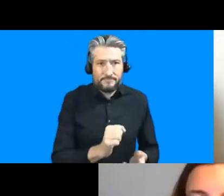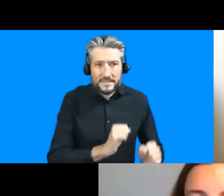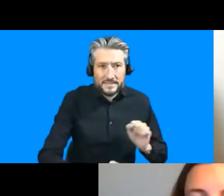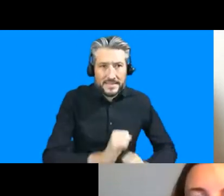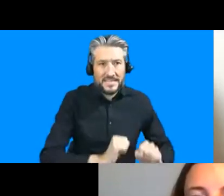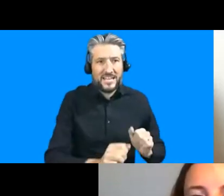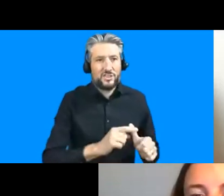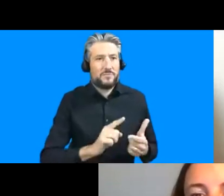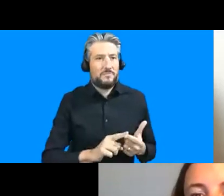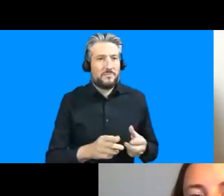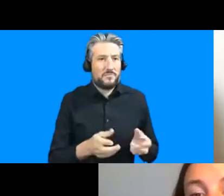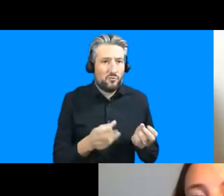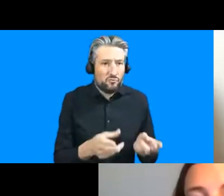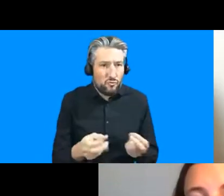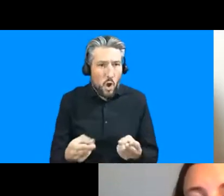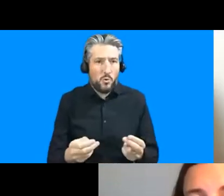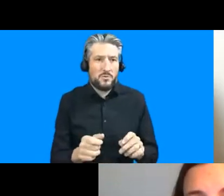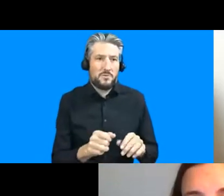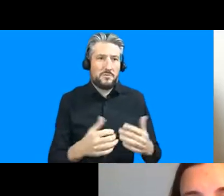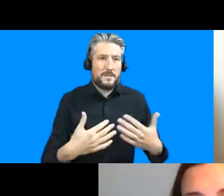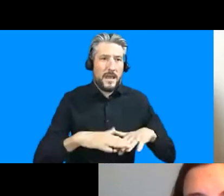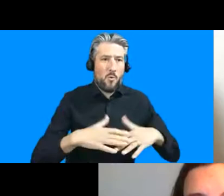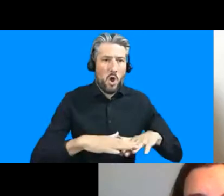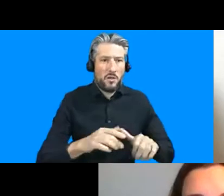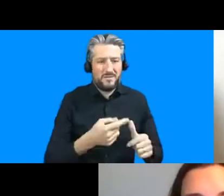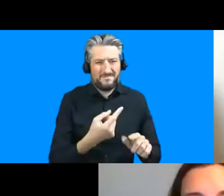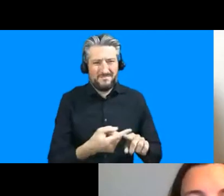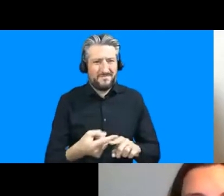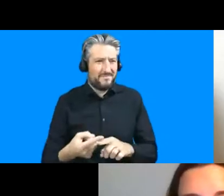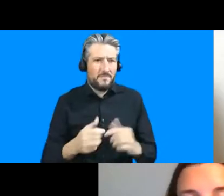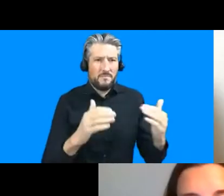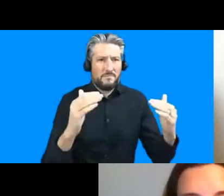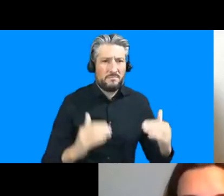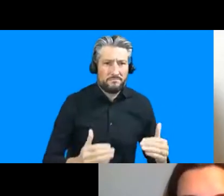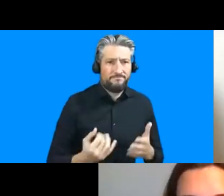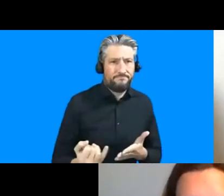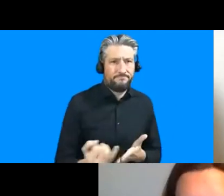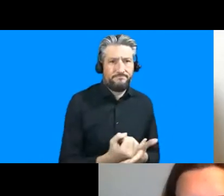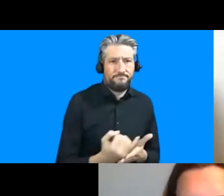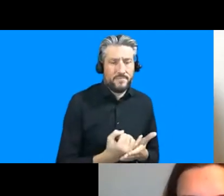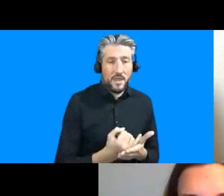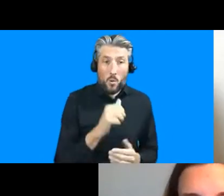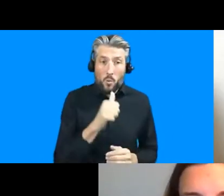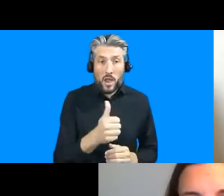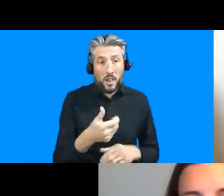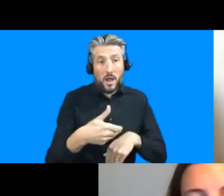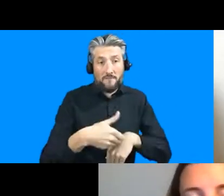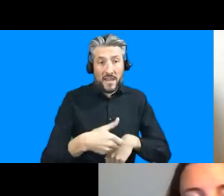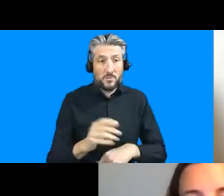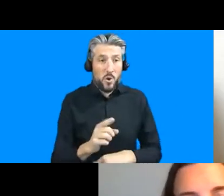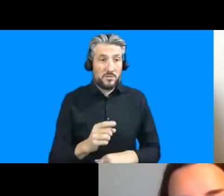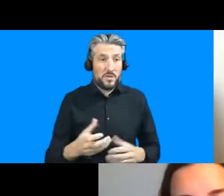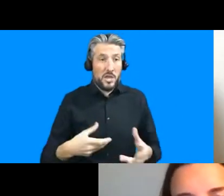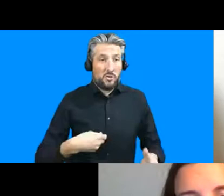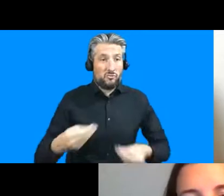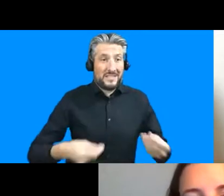environment the fact that this is lacking or substandard in many of these settings has a direct impact on transmission risks um and it's been said time